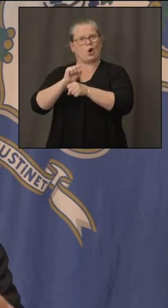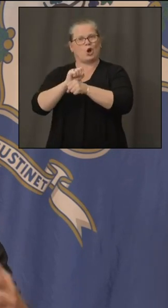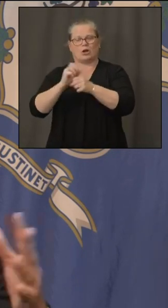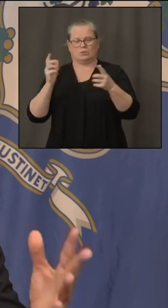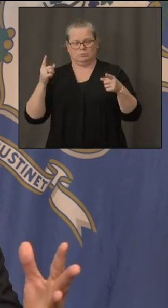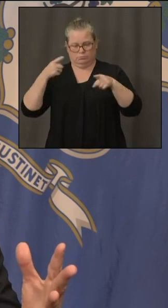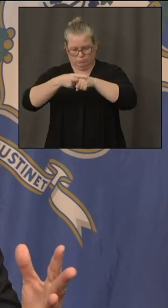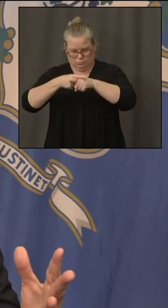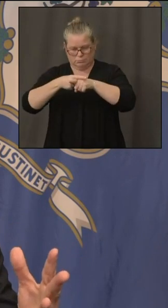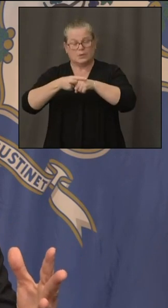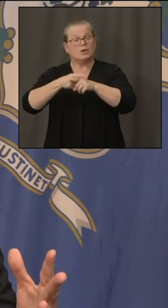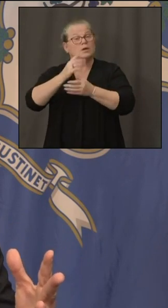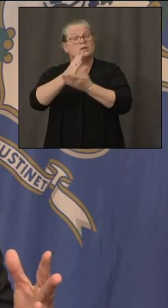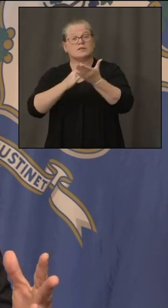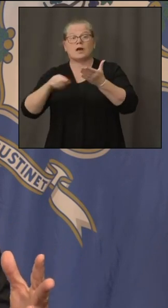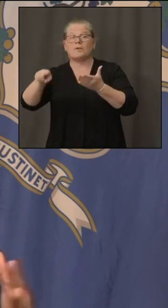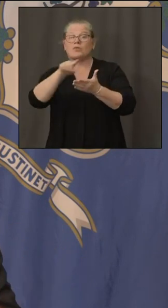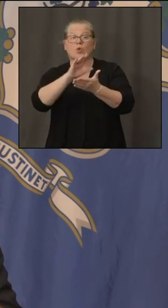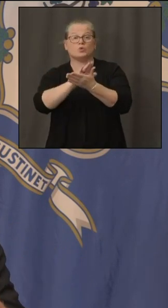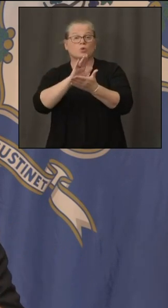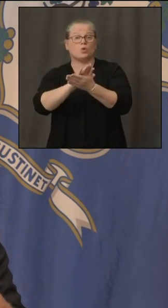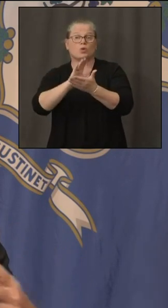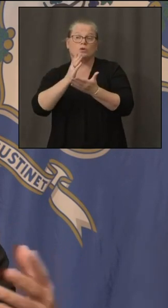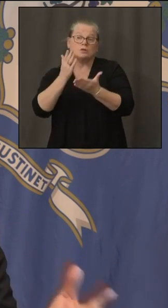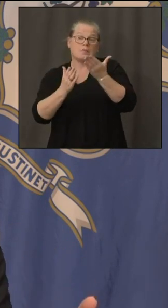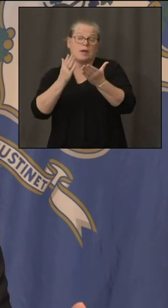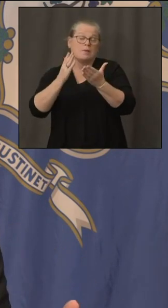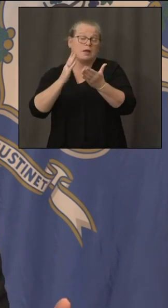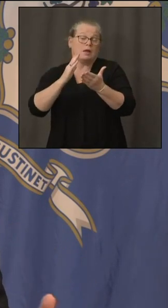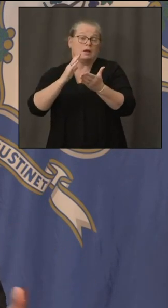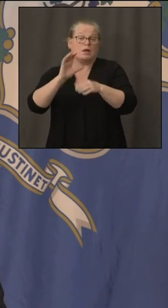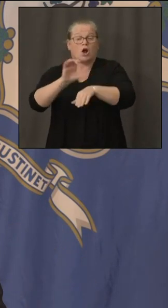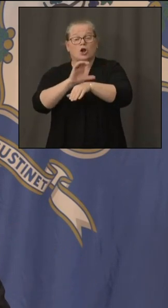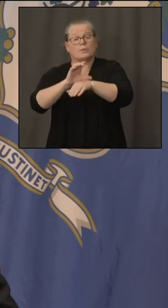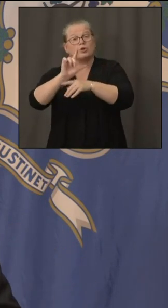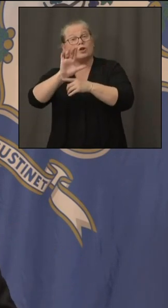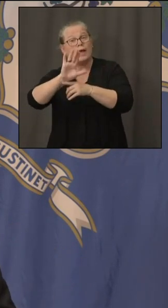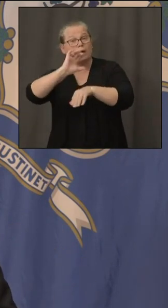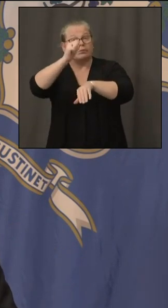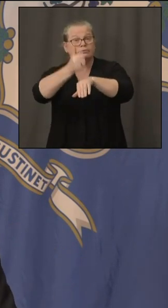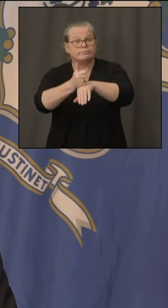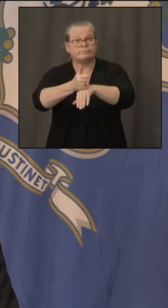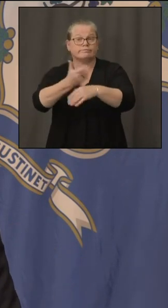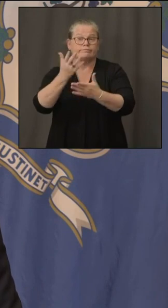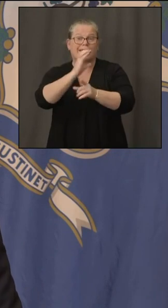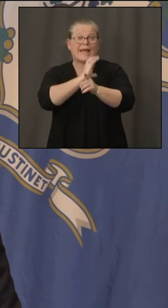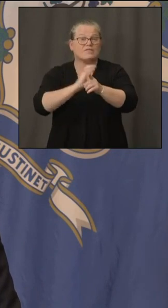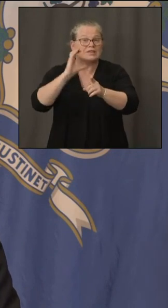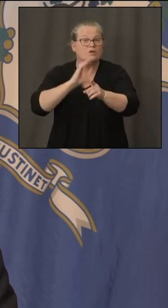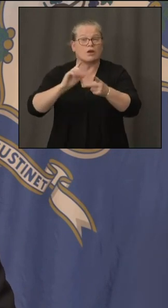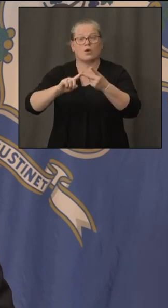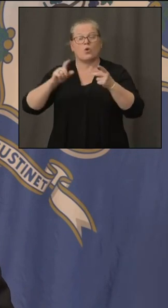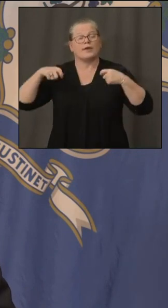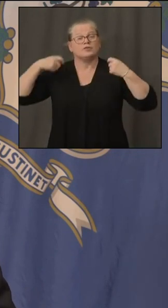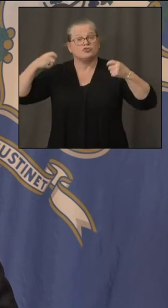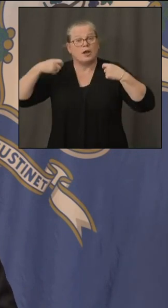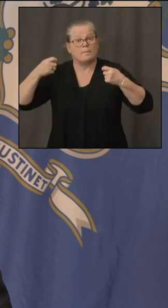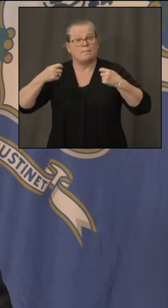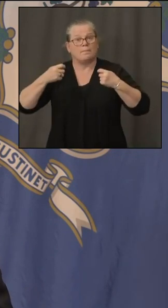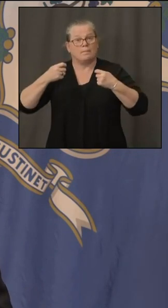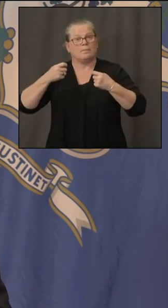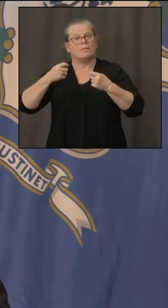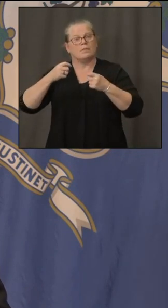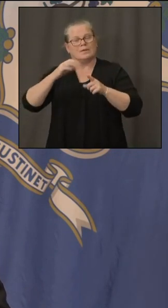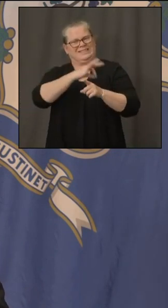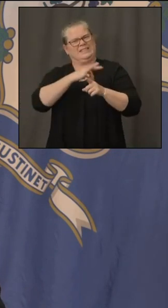schools are offering um you know setting up a computer lab for example in the cafeteria or gymnasium which will have um you know staff